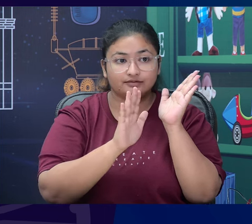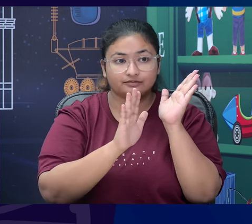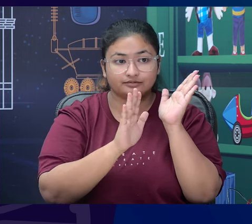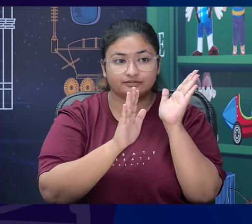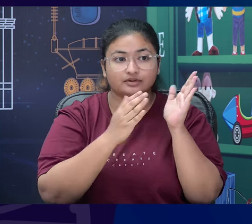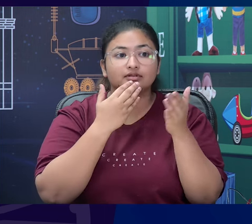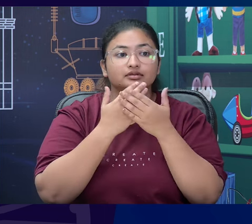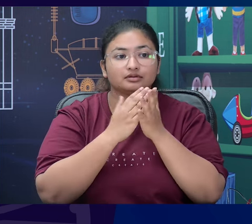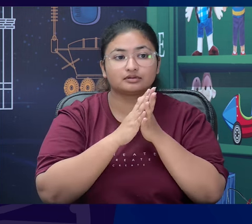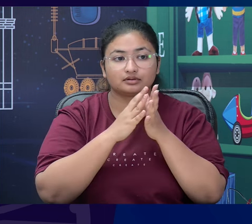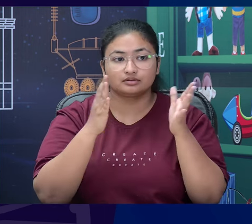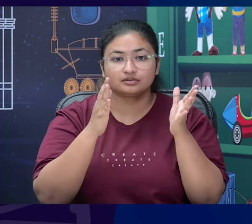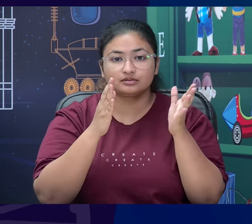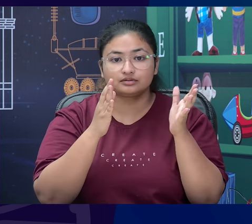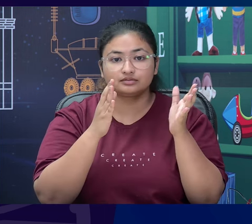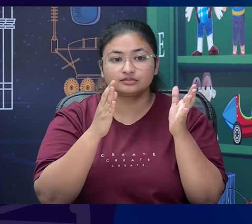use the Braille converters.